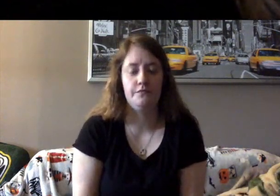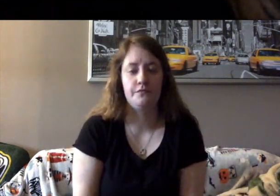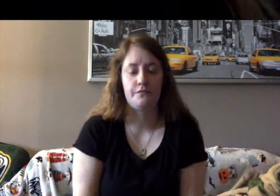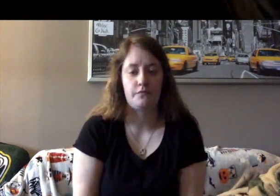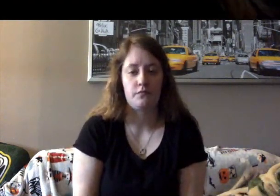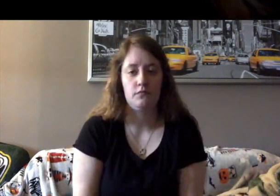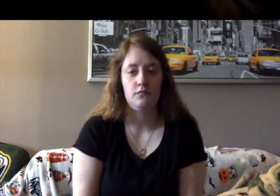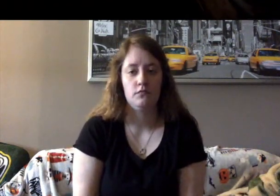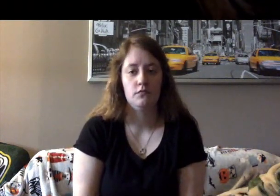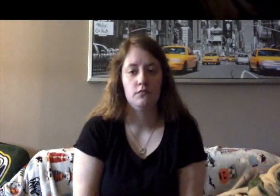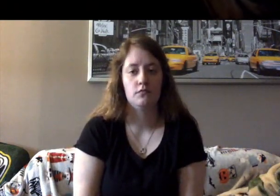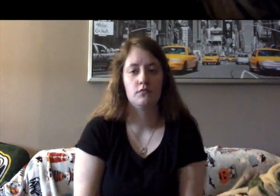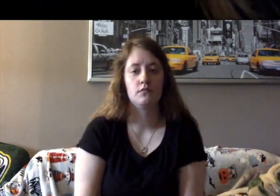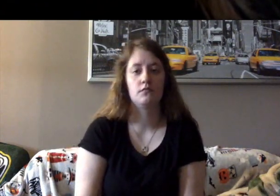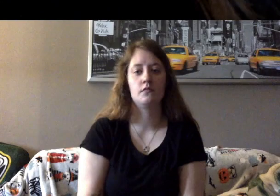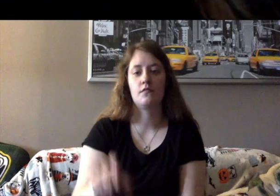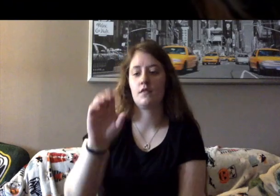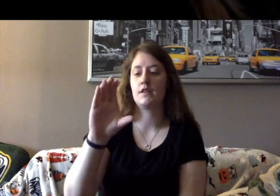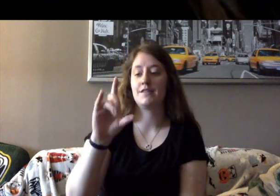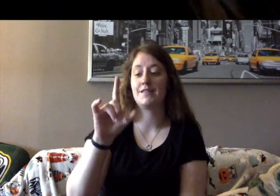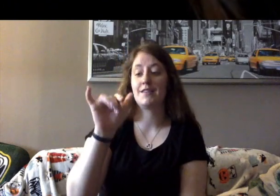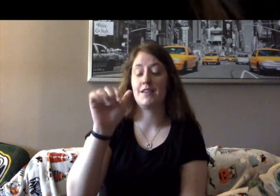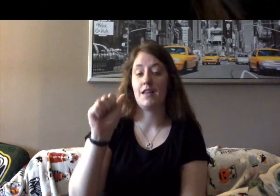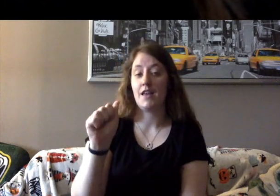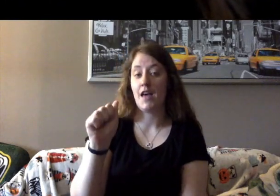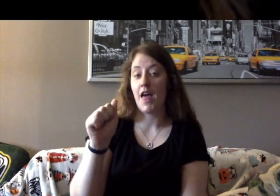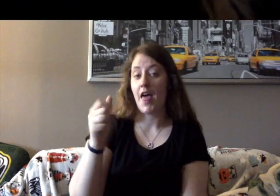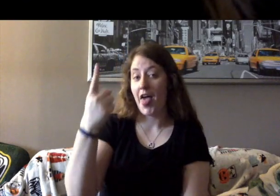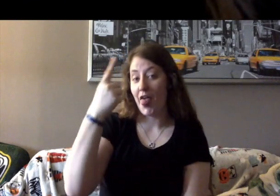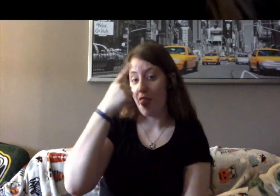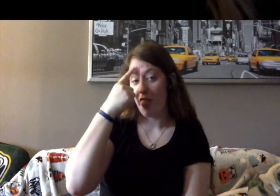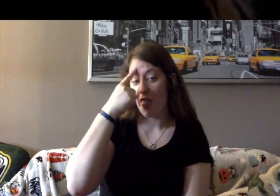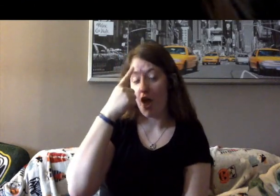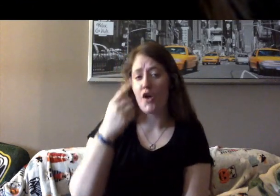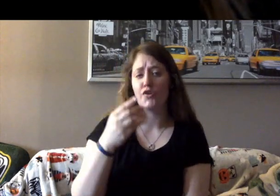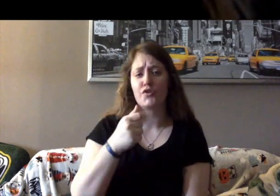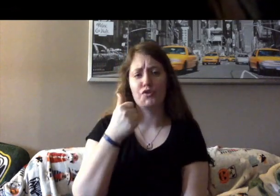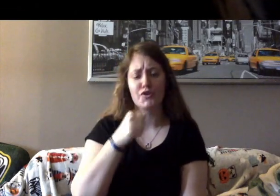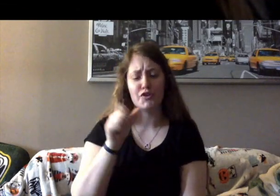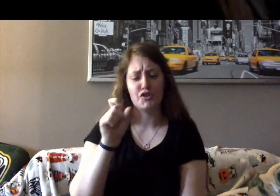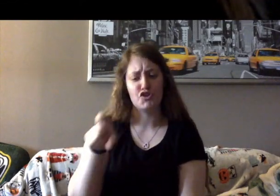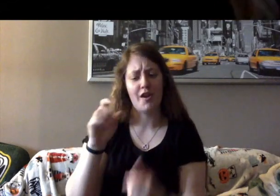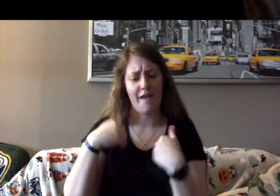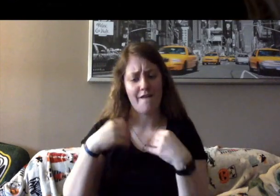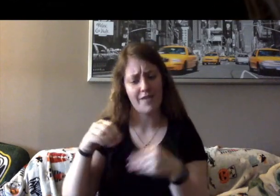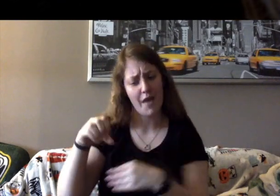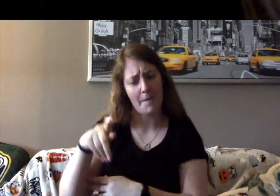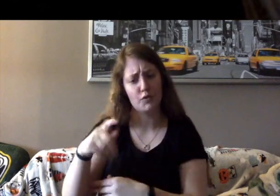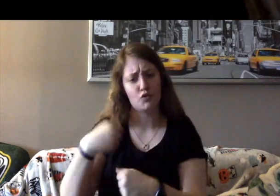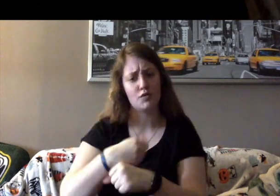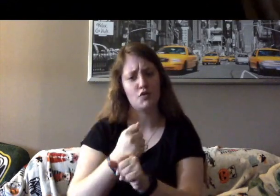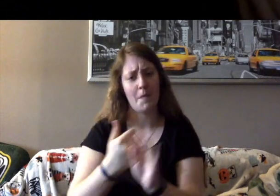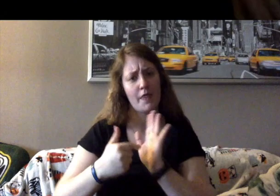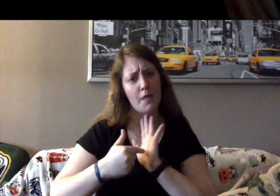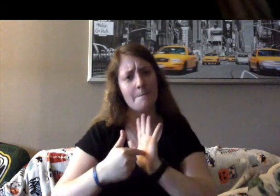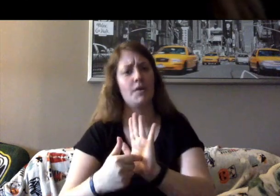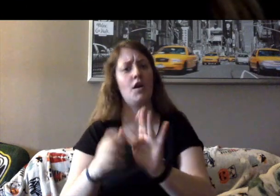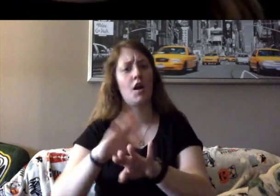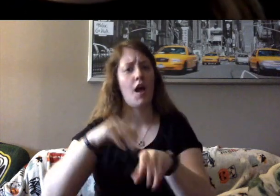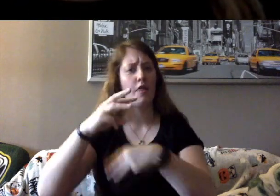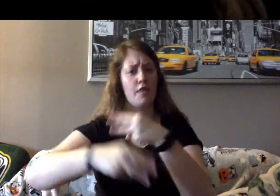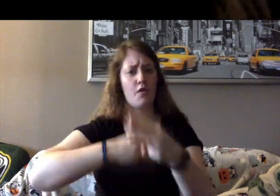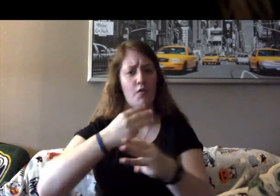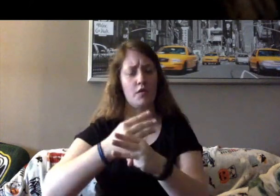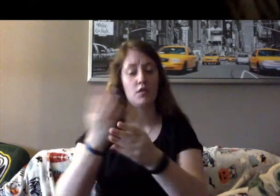Celia Amster Bader thought girls should have the chance to make their mark on the world. She took Ruth to the